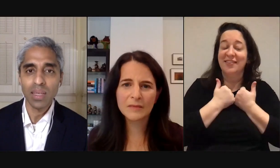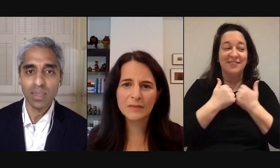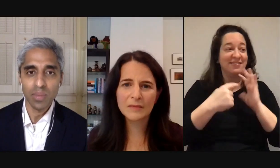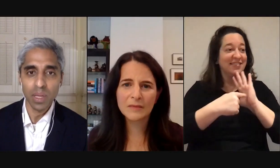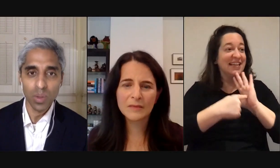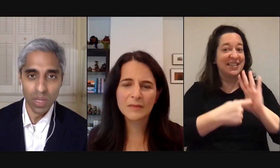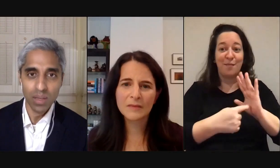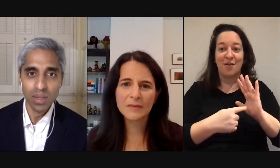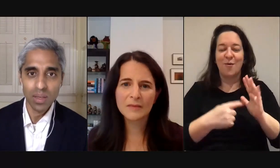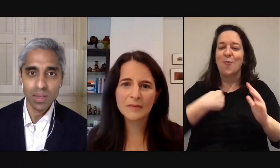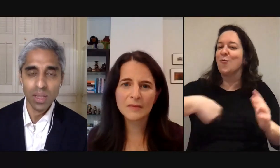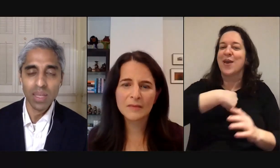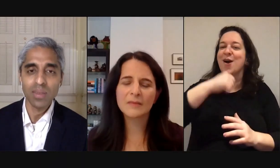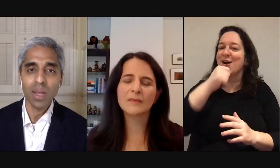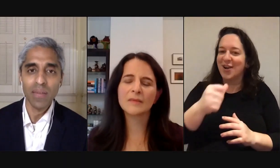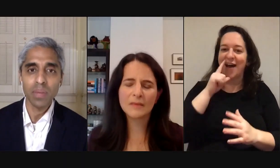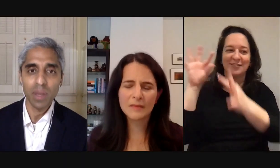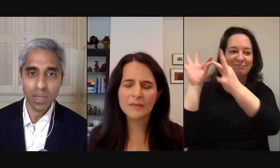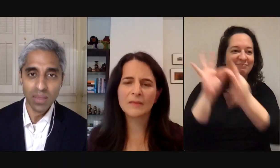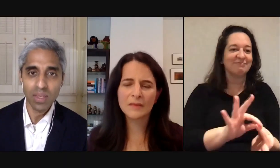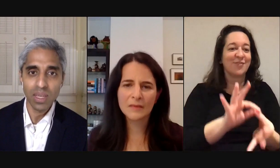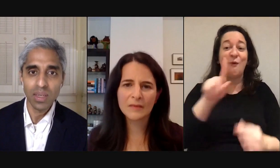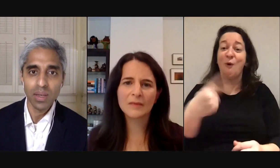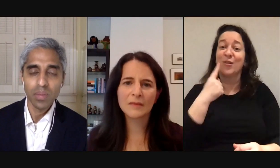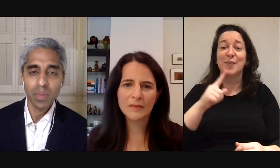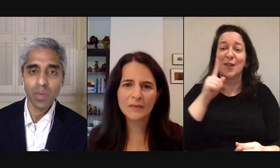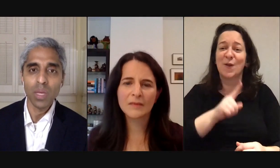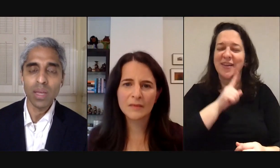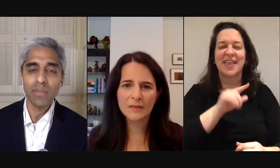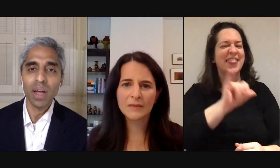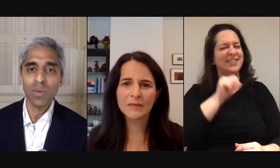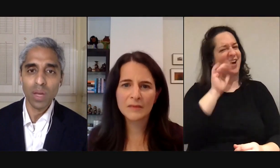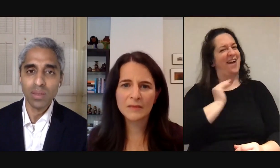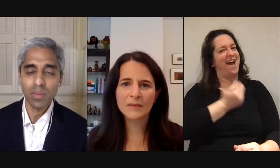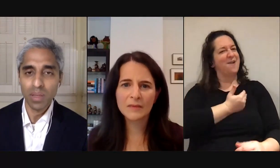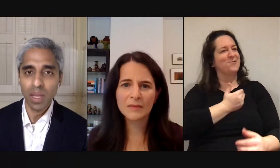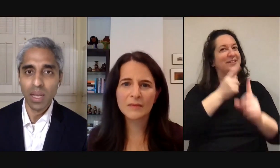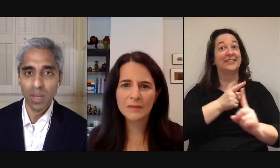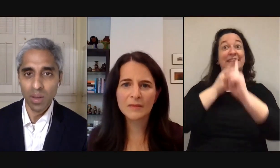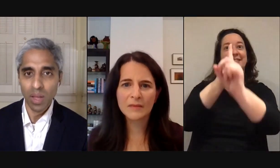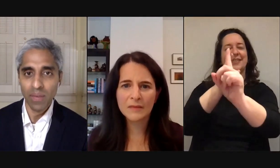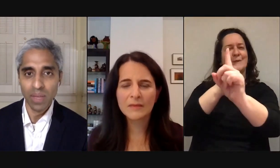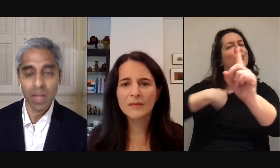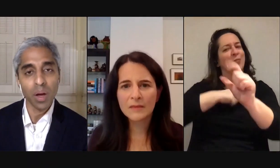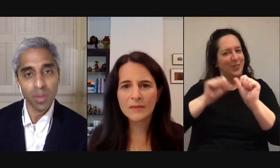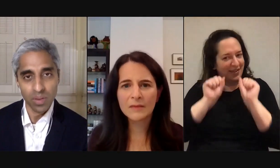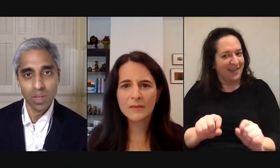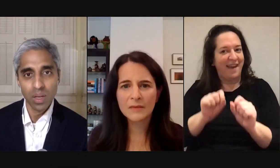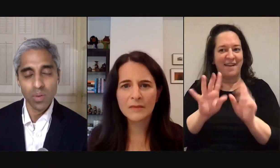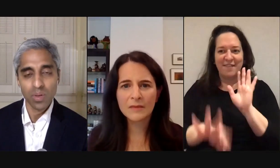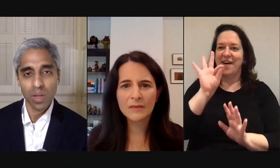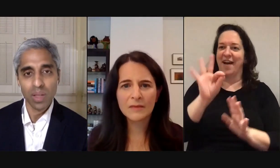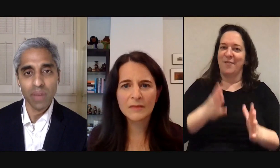consigned to be lonely that does not have to be our destiny but that we can find ways to build connection in our life and to help